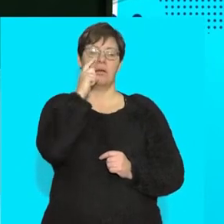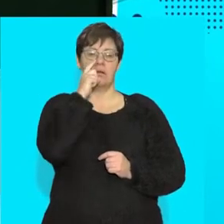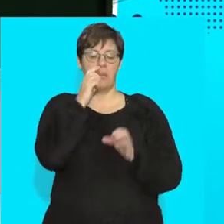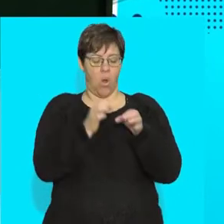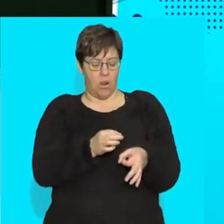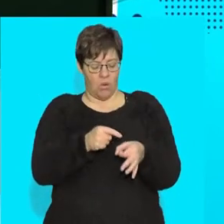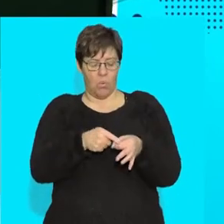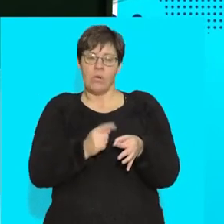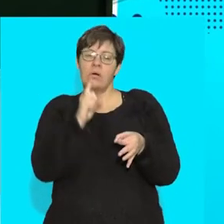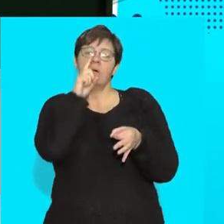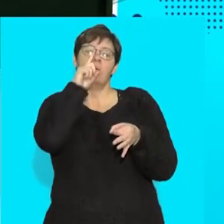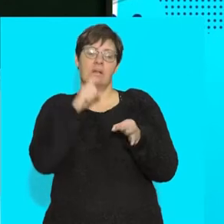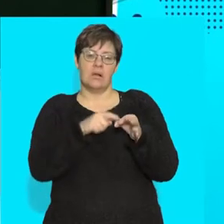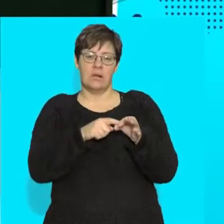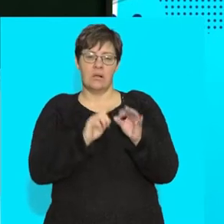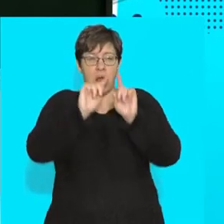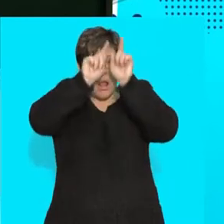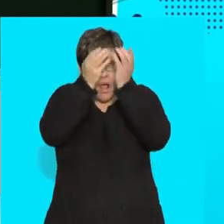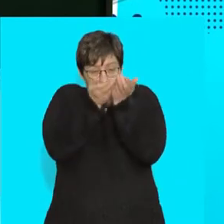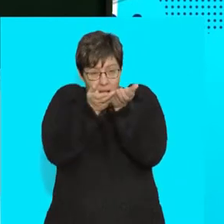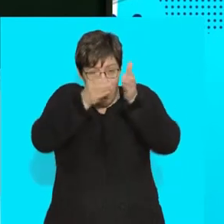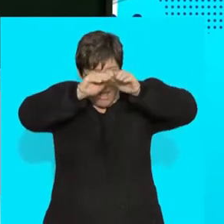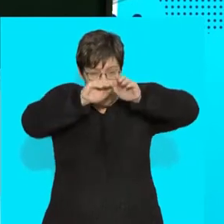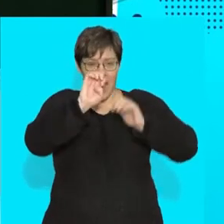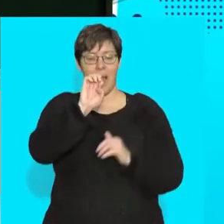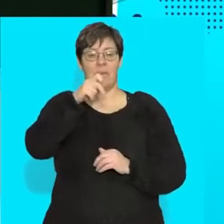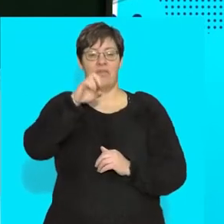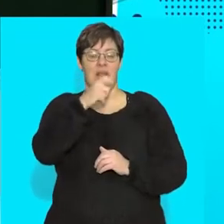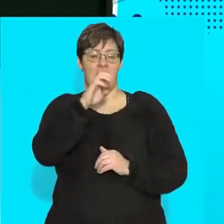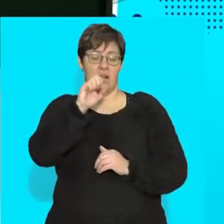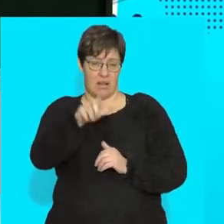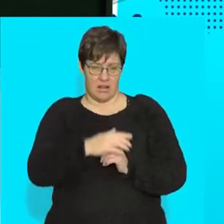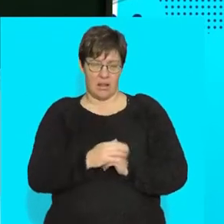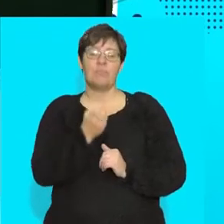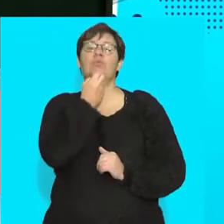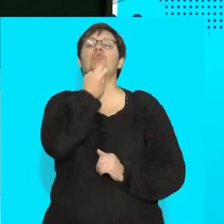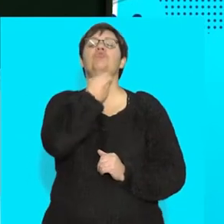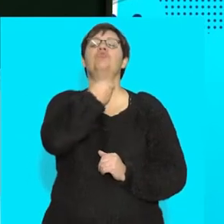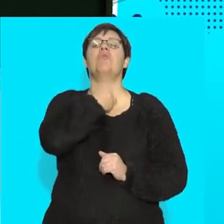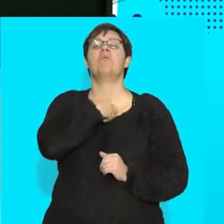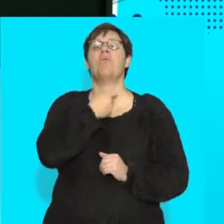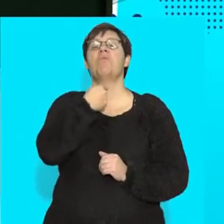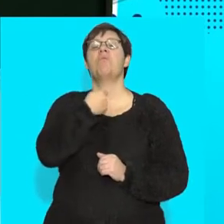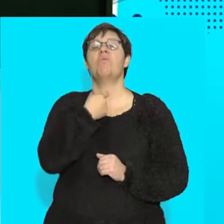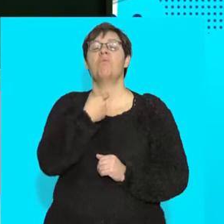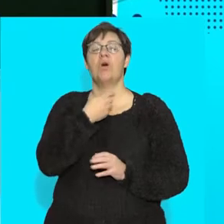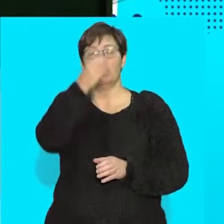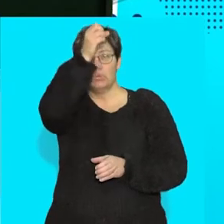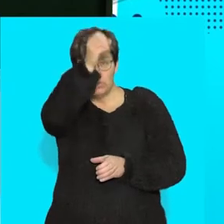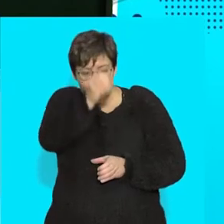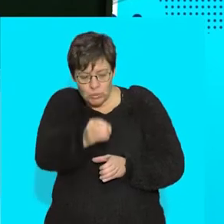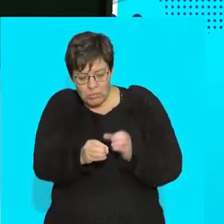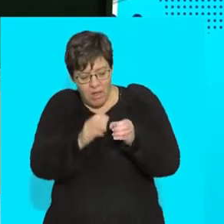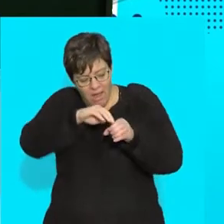that's hollow. That is epithelial tissue. When I swallow, when I breathe, those are all